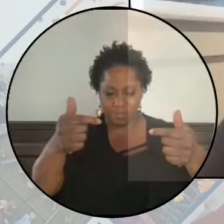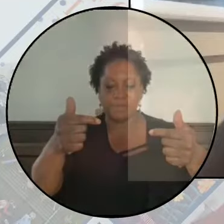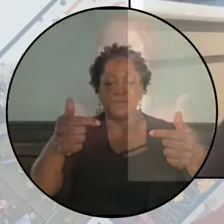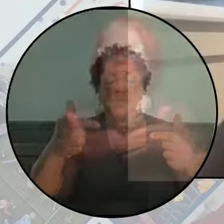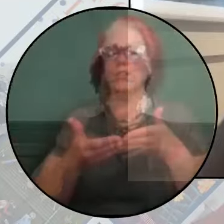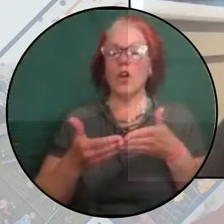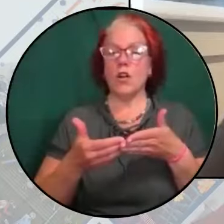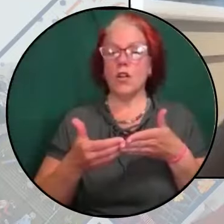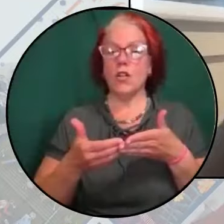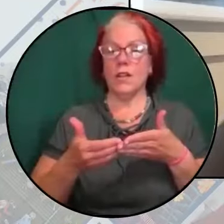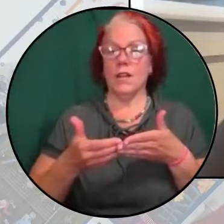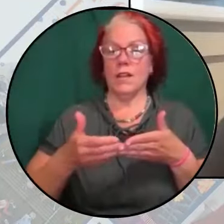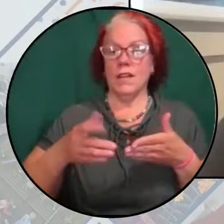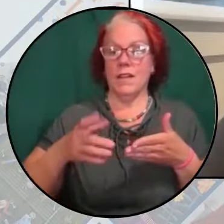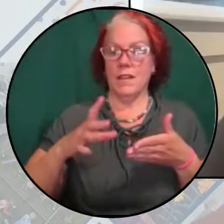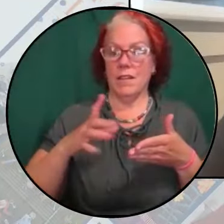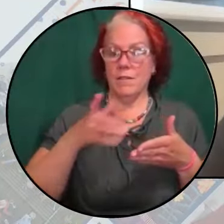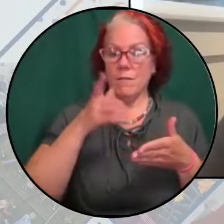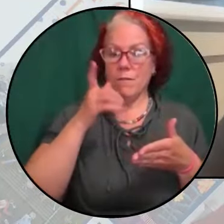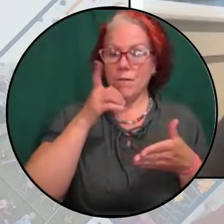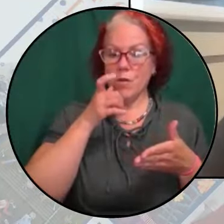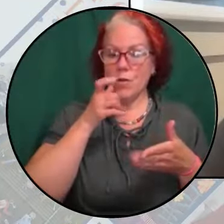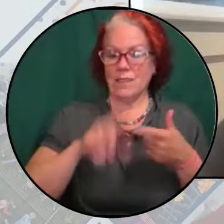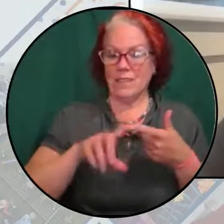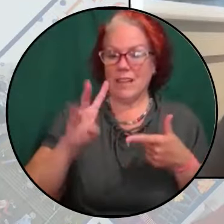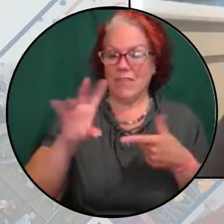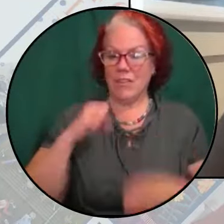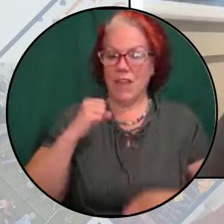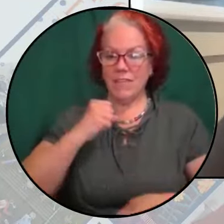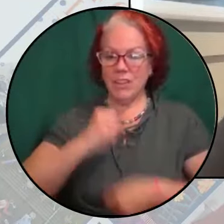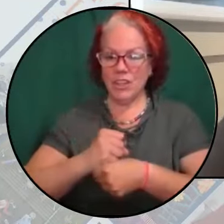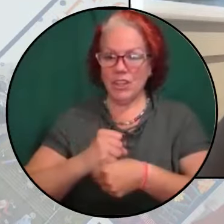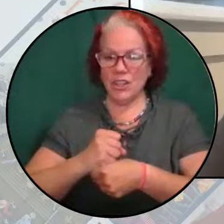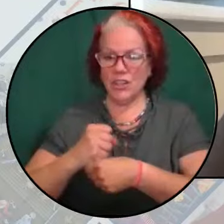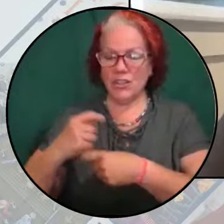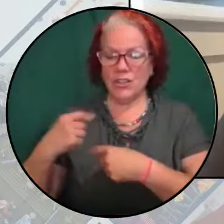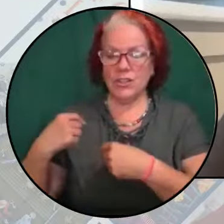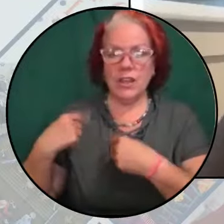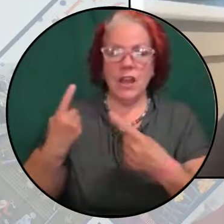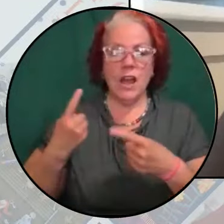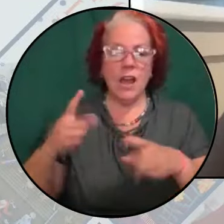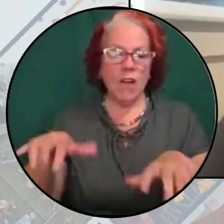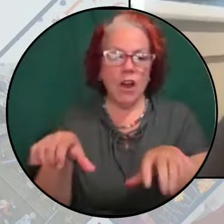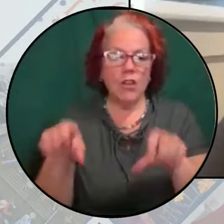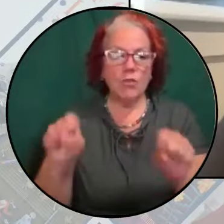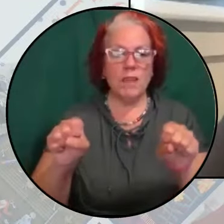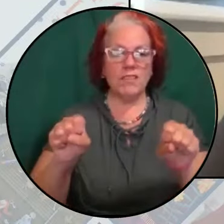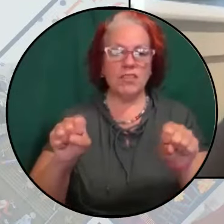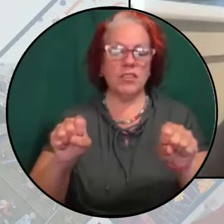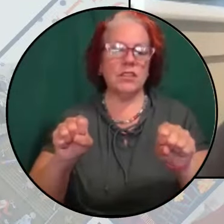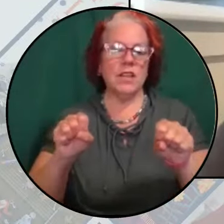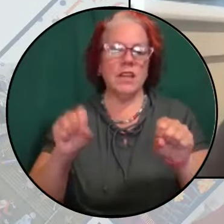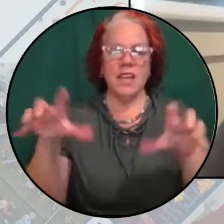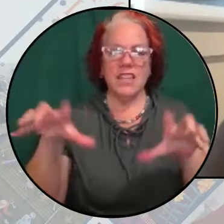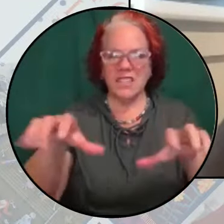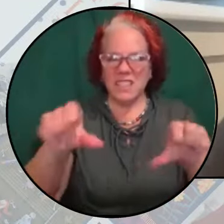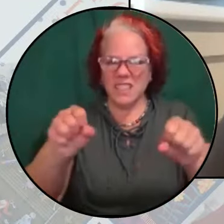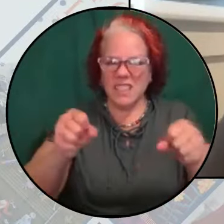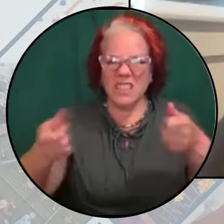expense of 75 years of occupation and apartheid and siege and trauma for Palestinians.